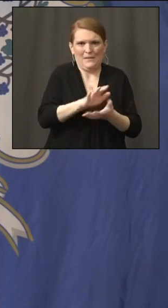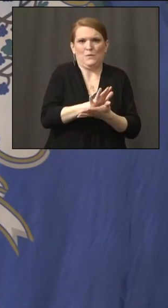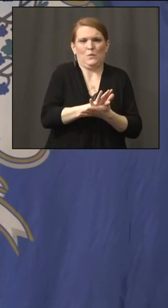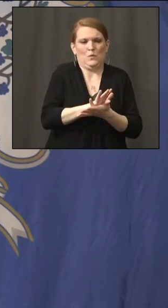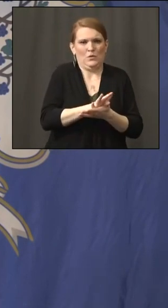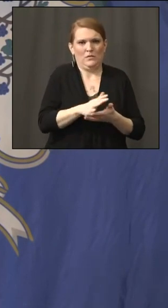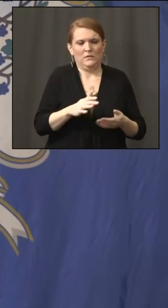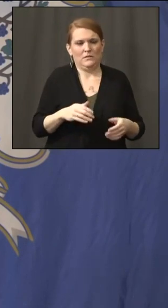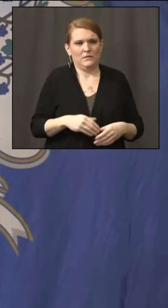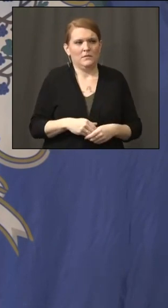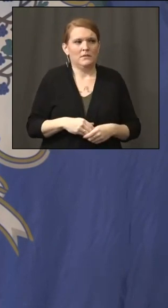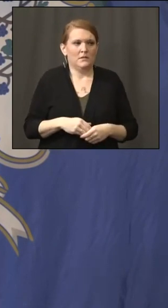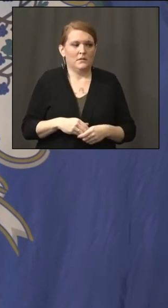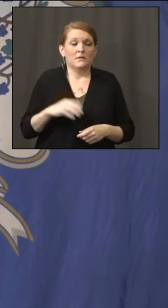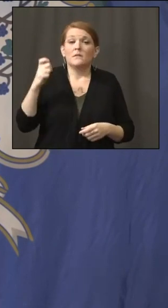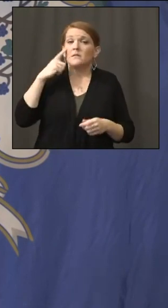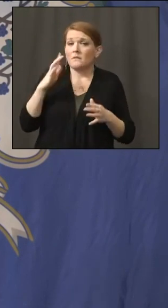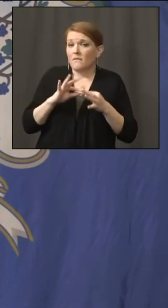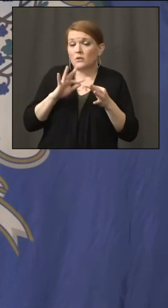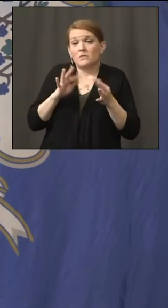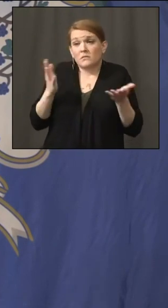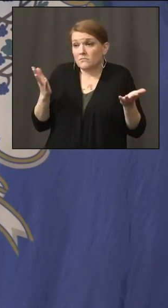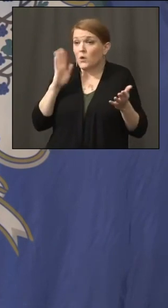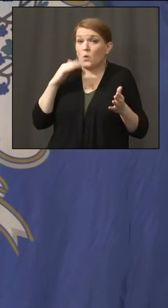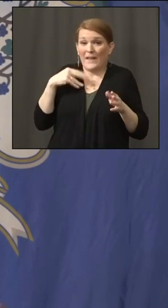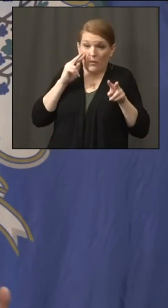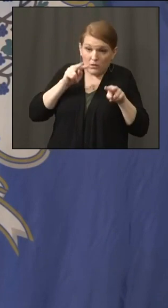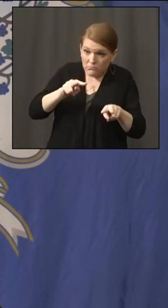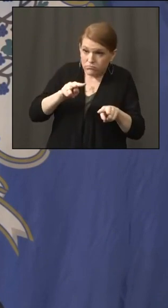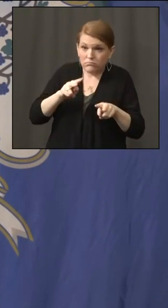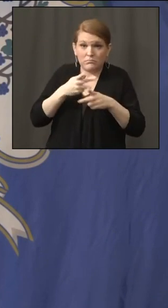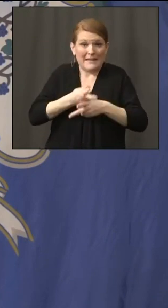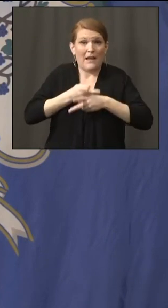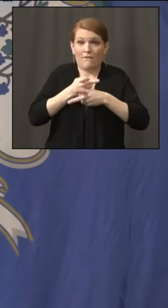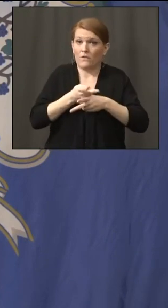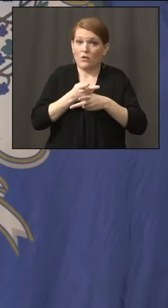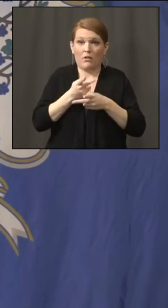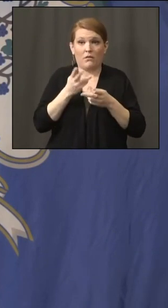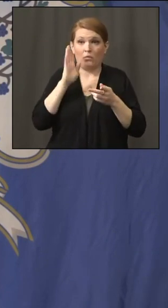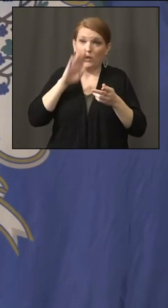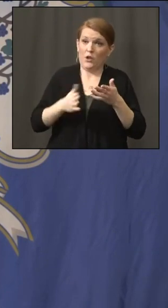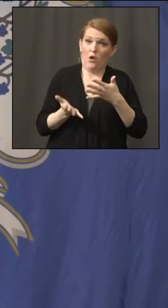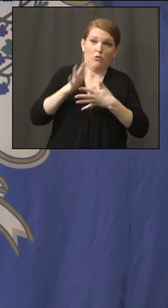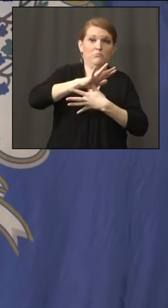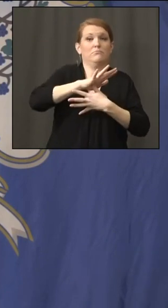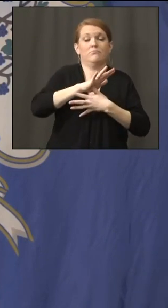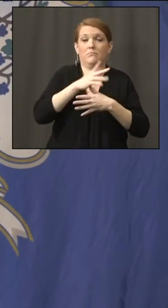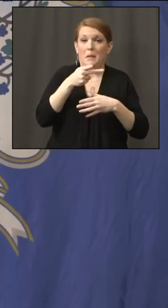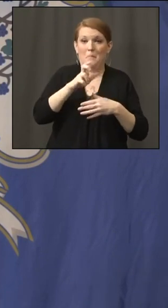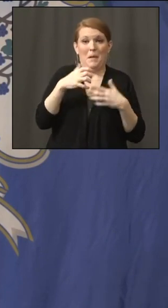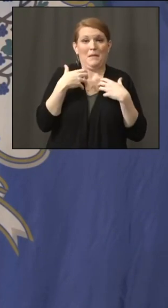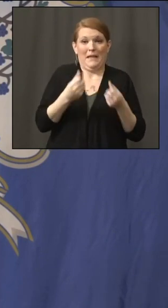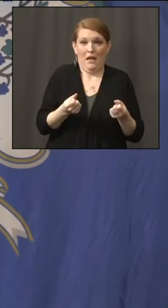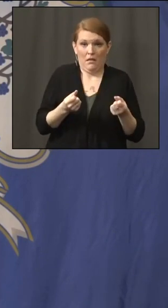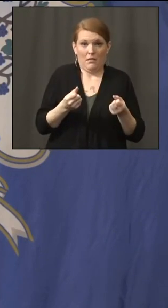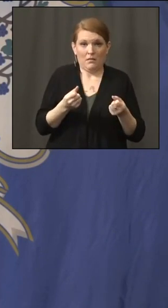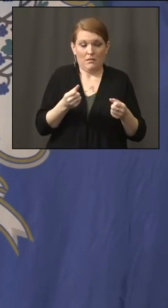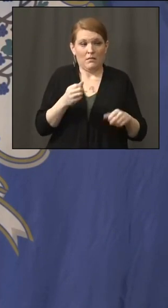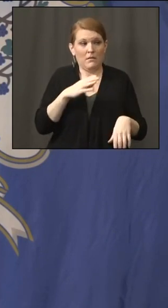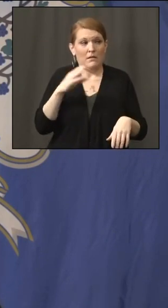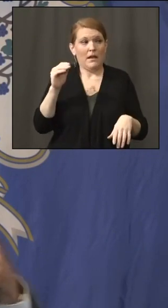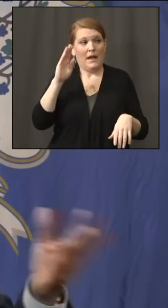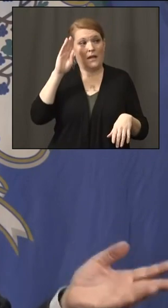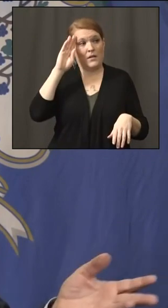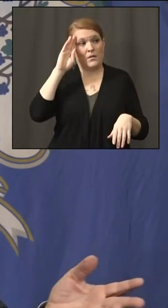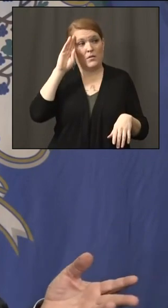Well, look, we're going to watch this very carefully, emphasizing public health. So, you know, kids are more likely to get infected when they're not